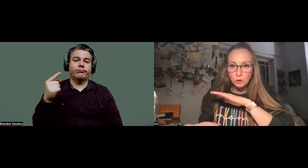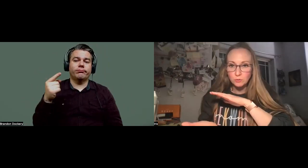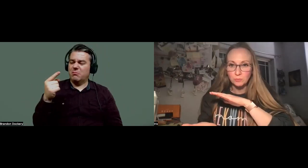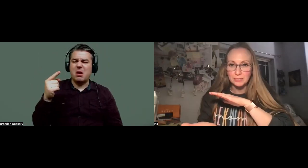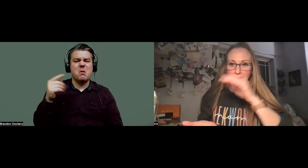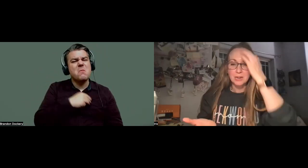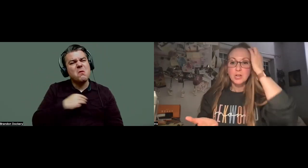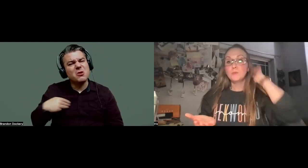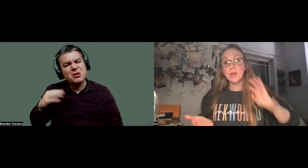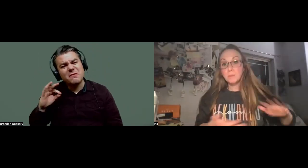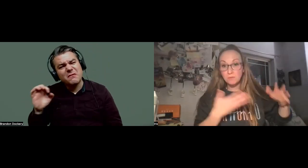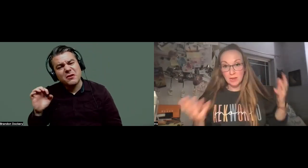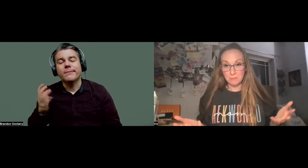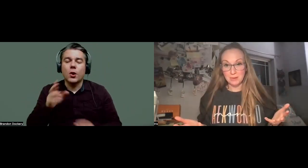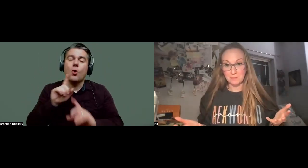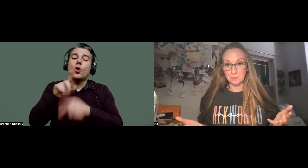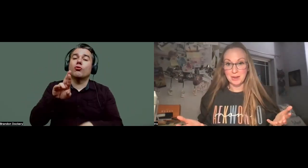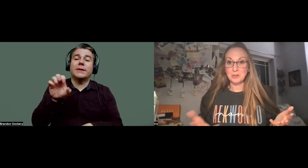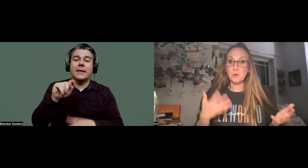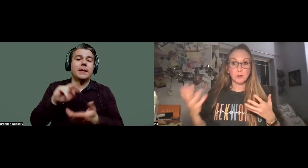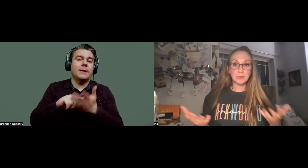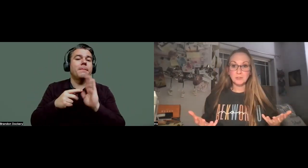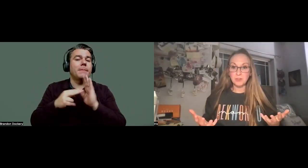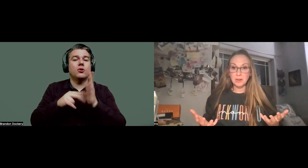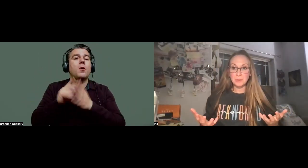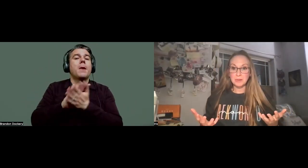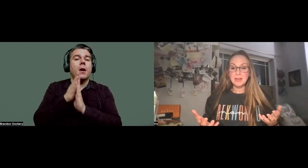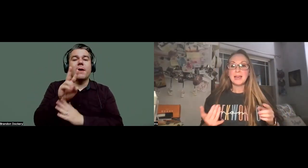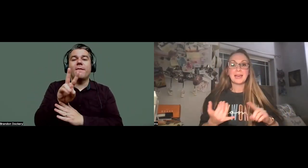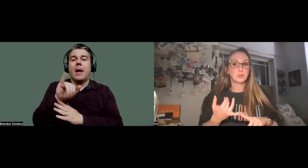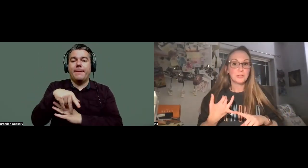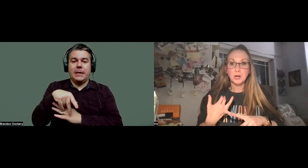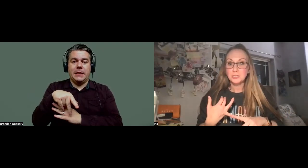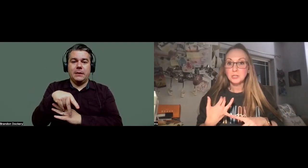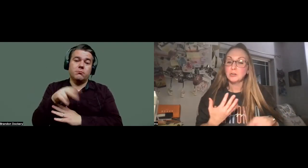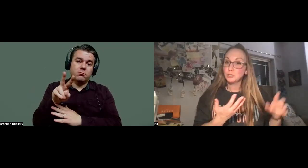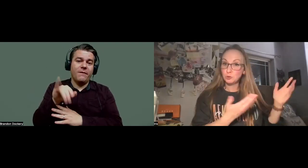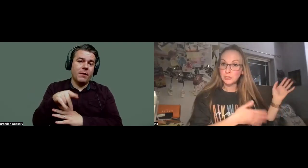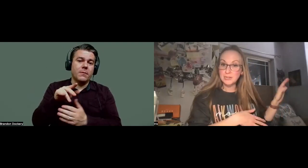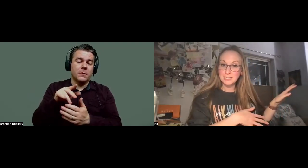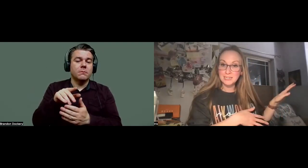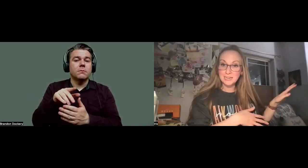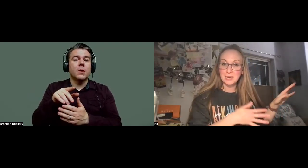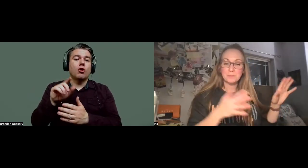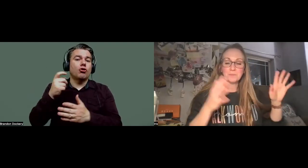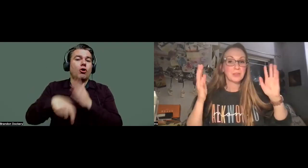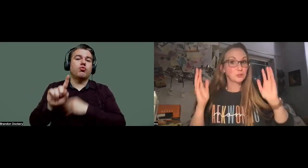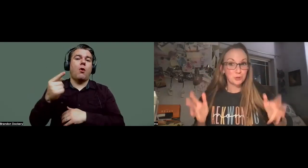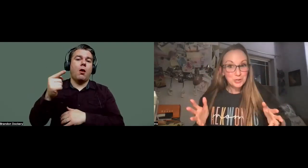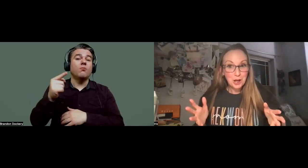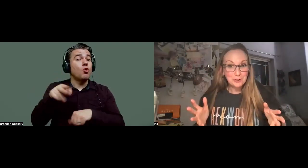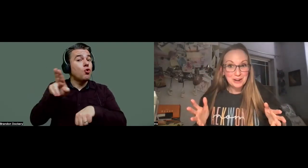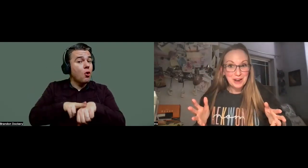So when you order the reset, you become a VIP. Okay. You order as a VIP and it only costs a dollar. It's usually $19.99.